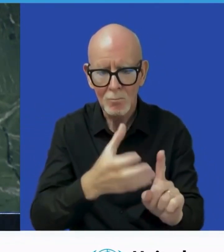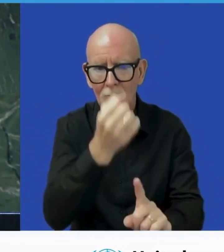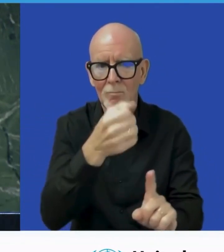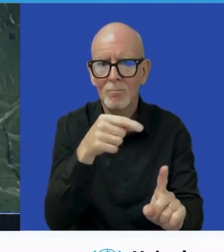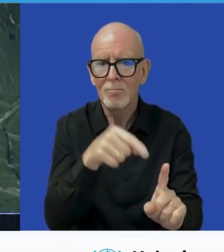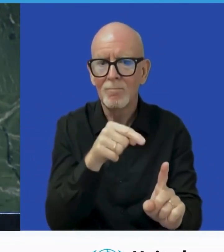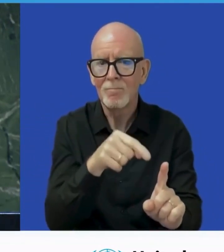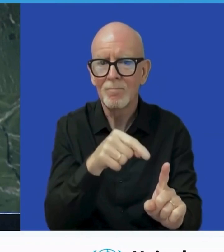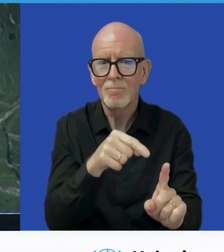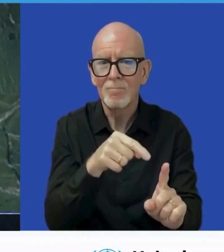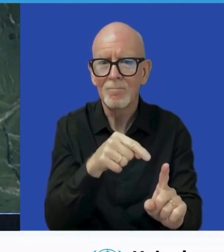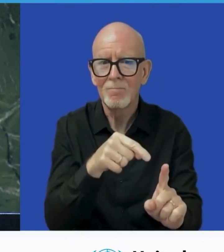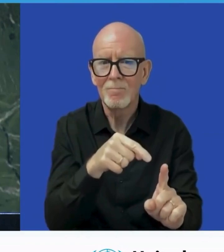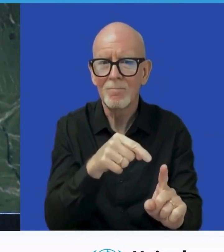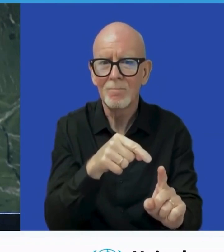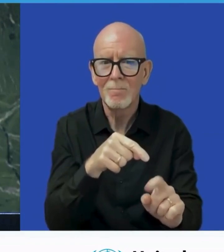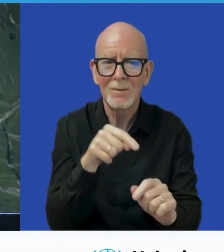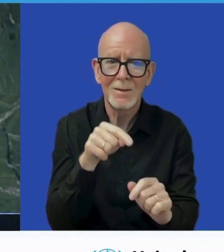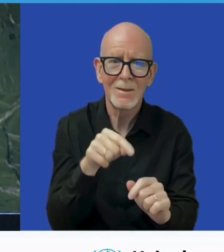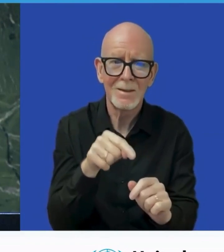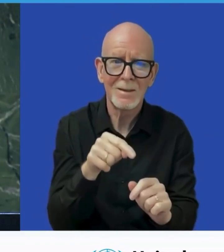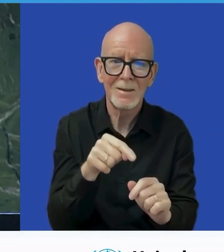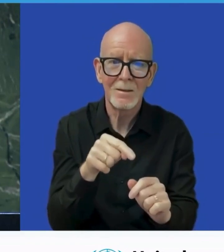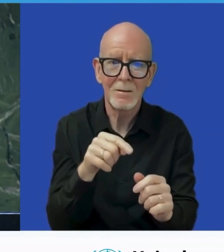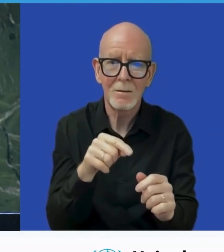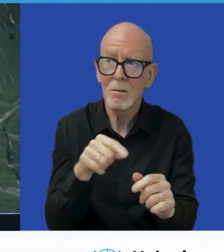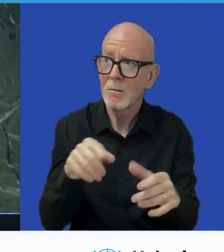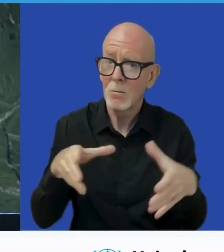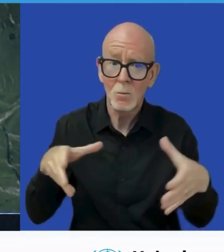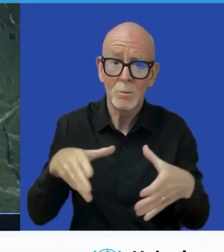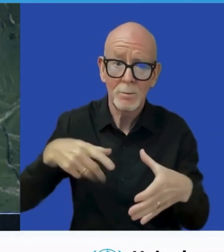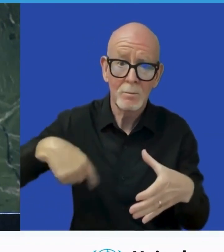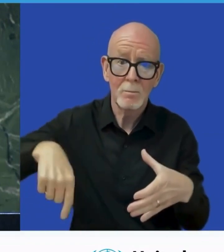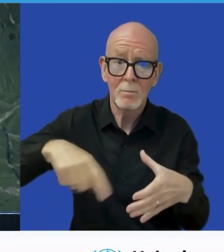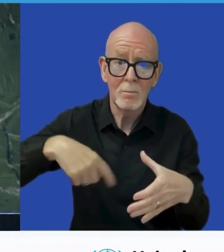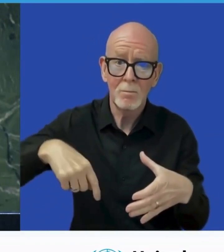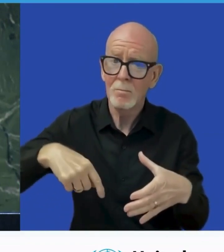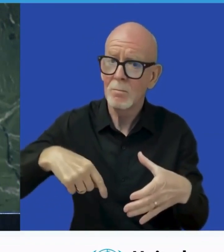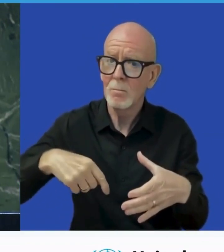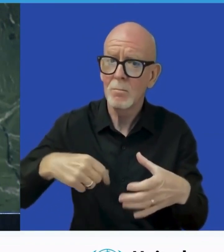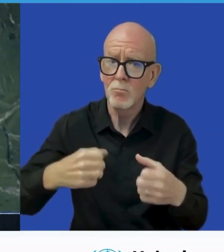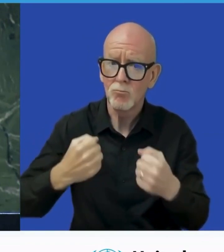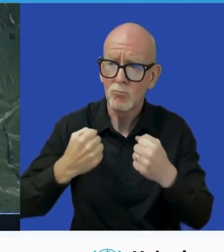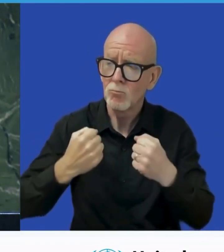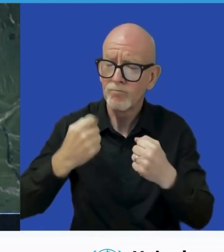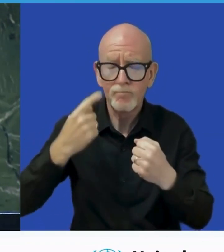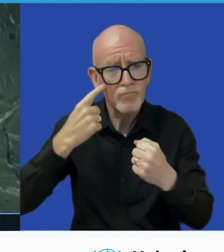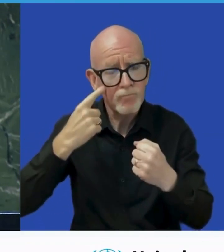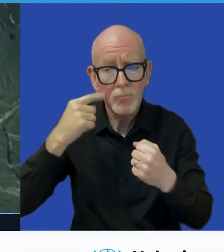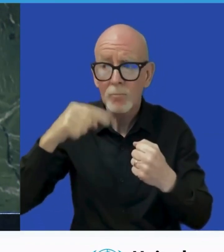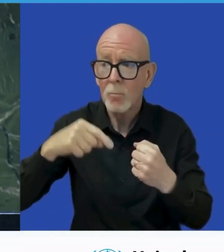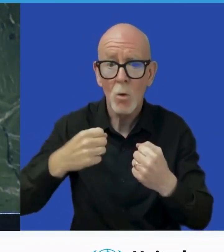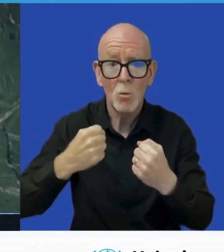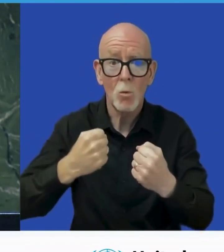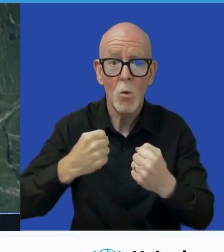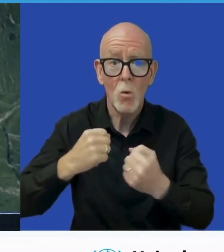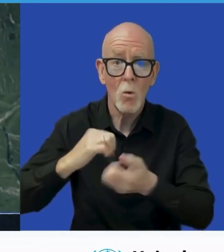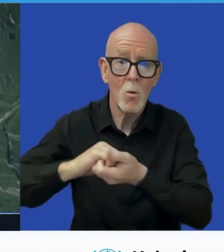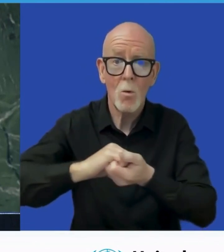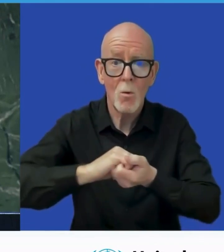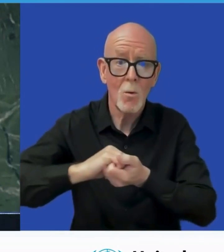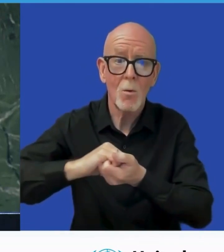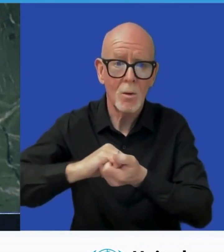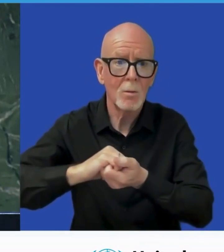to support member states, particularly developing countries. The The group